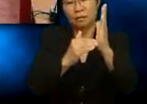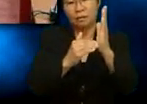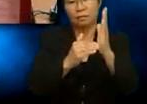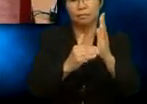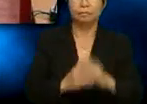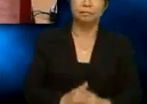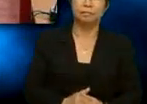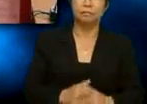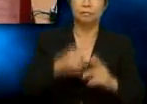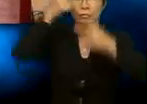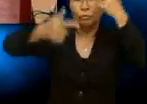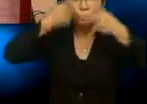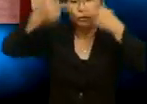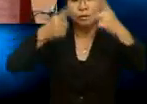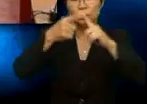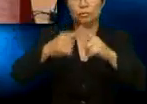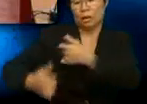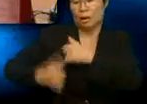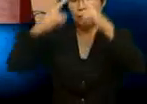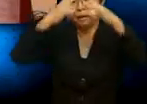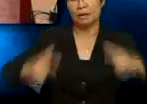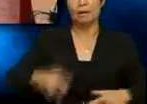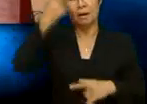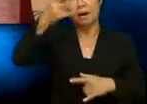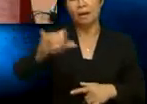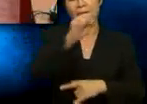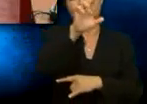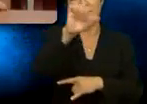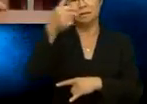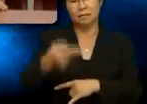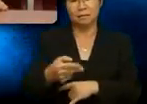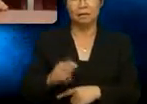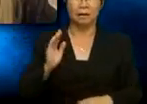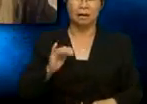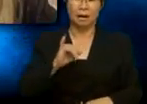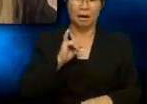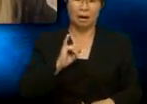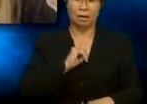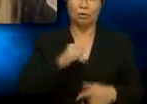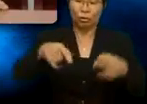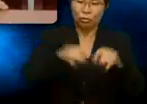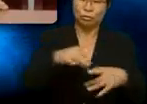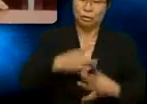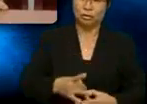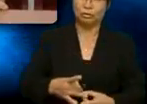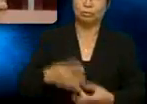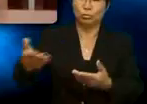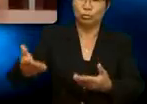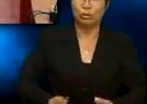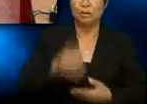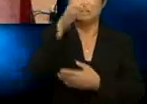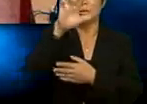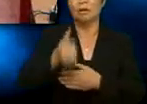Sarah. Hi everyone. Hey. Hi Sarah. I would also like to welcome Sarah who has agreed to help us in writing the report of the trip.